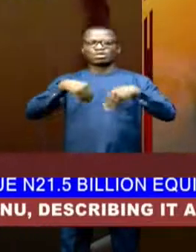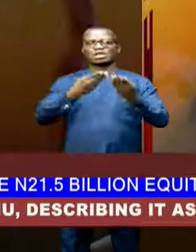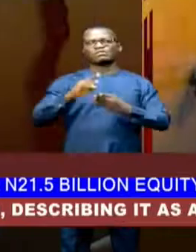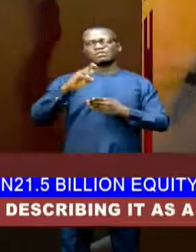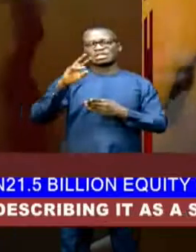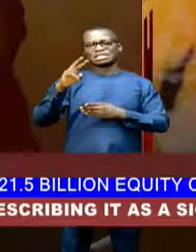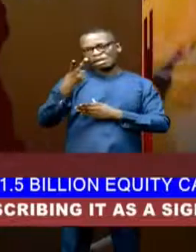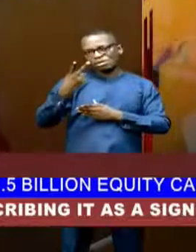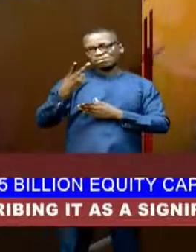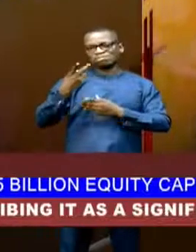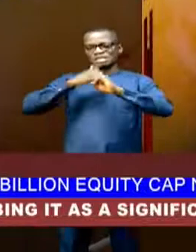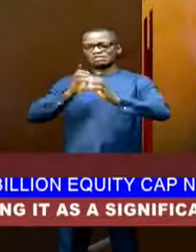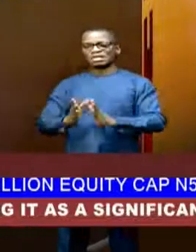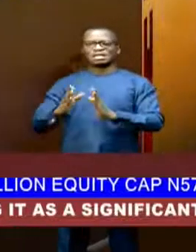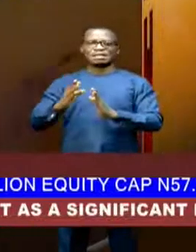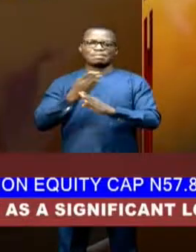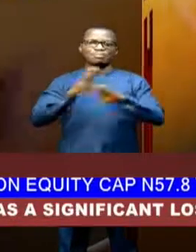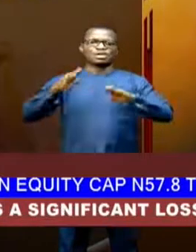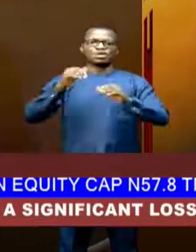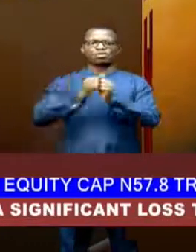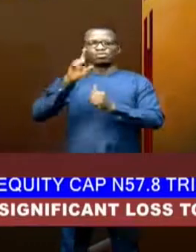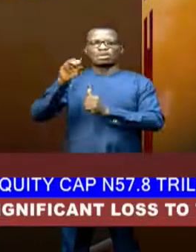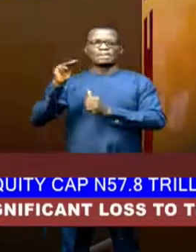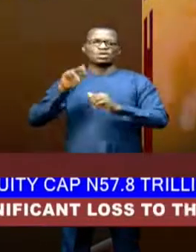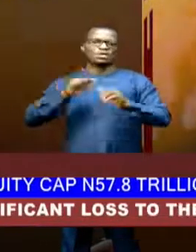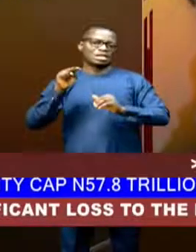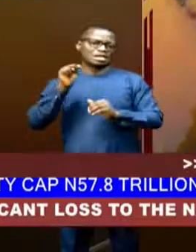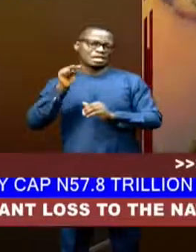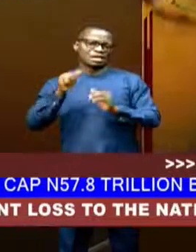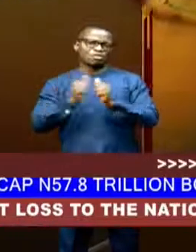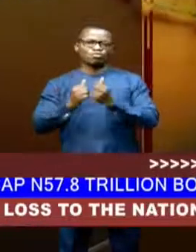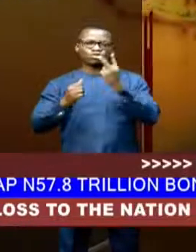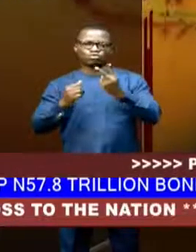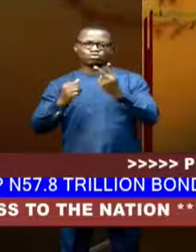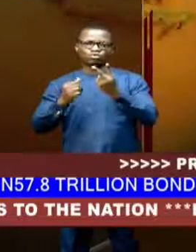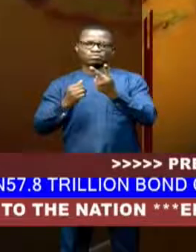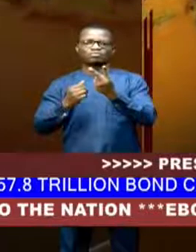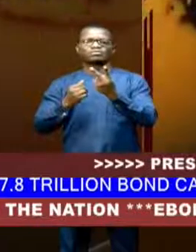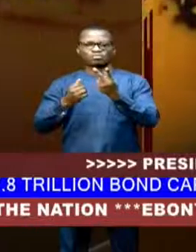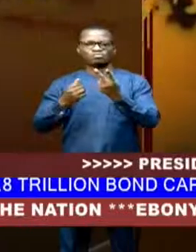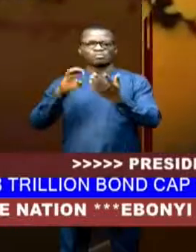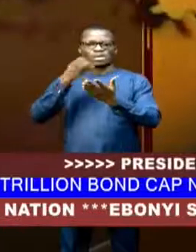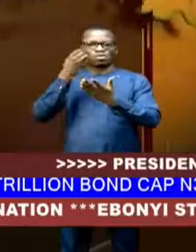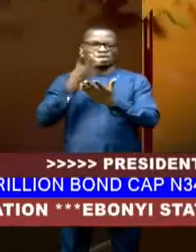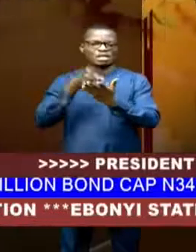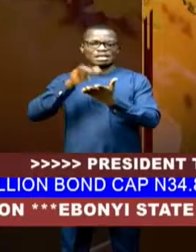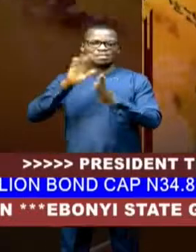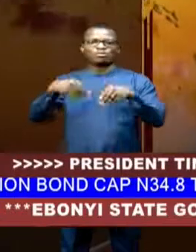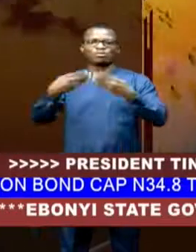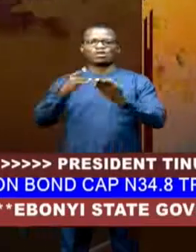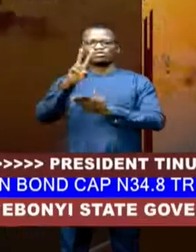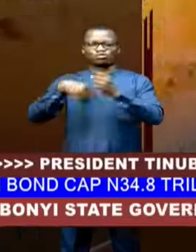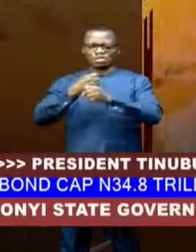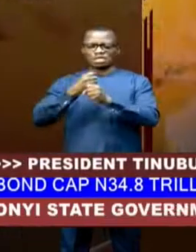Henry Omoile, in the sum of one million naira with two sureties who must provide two years' tax clearance. The Economic and